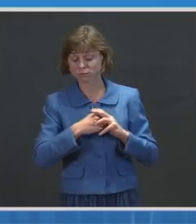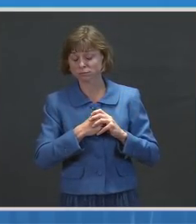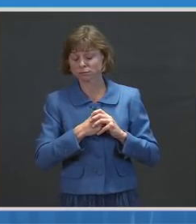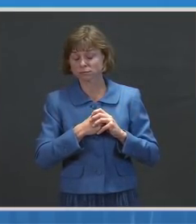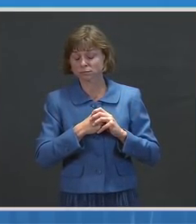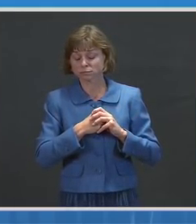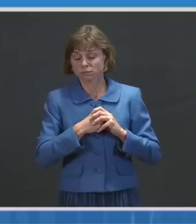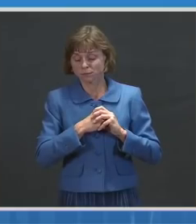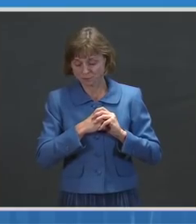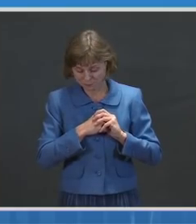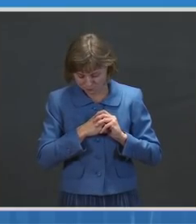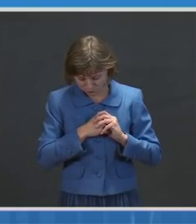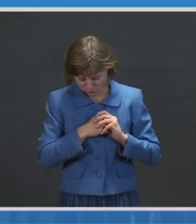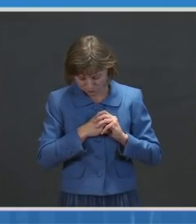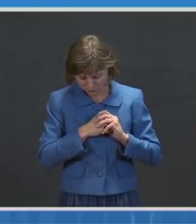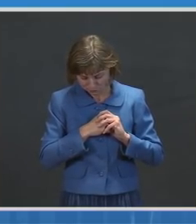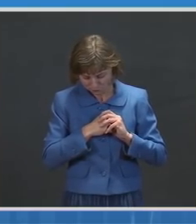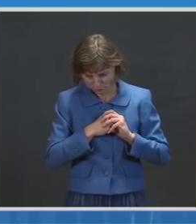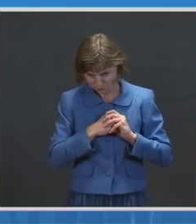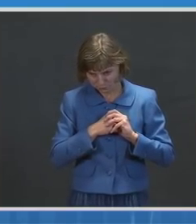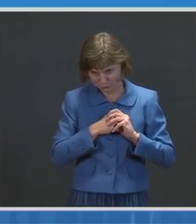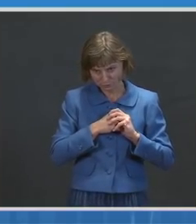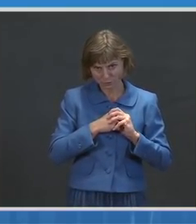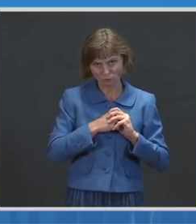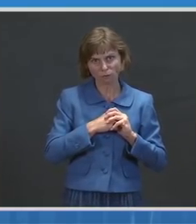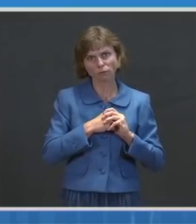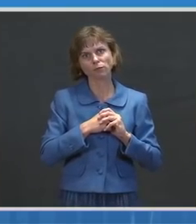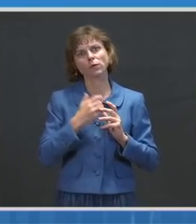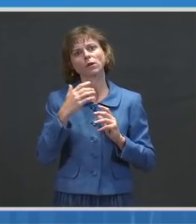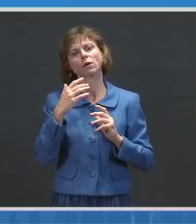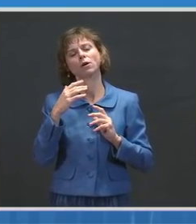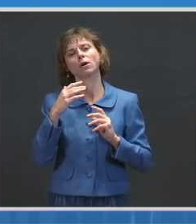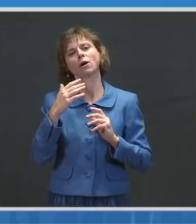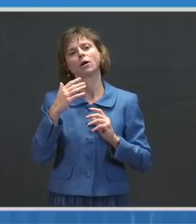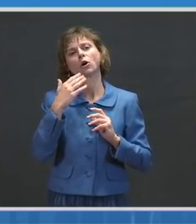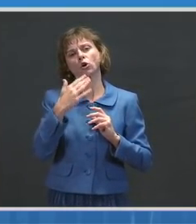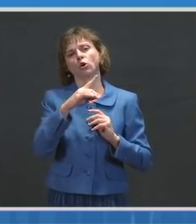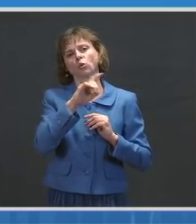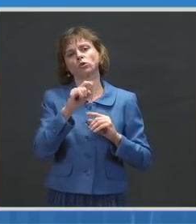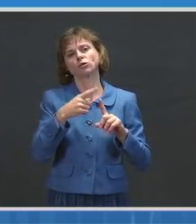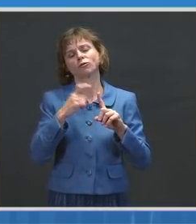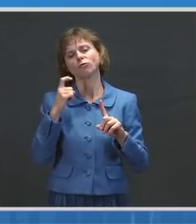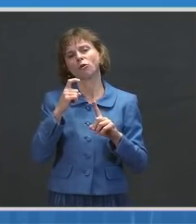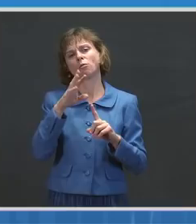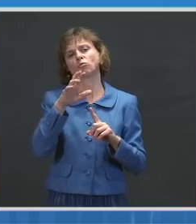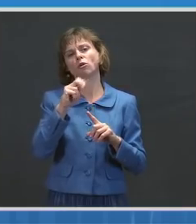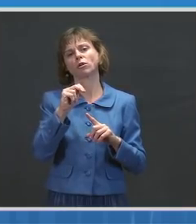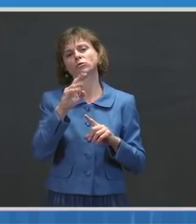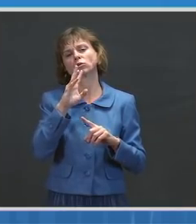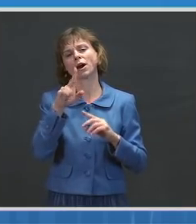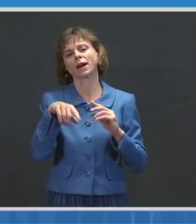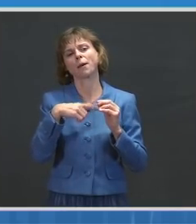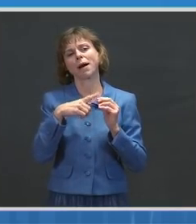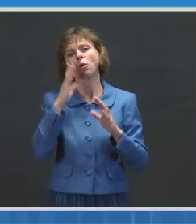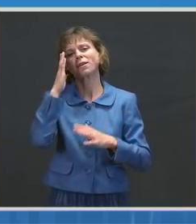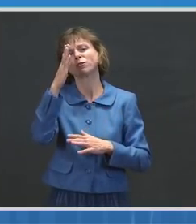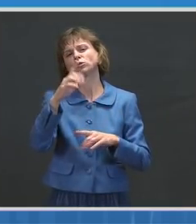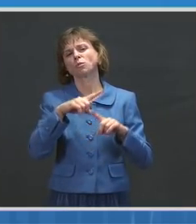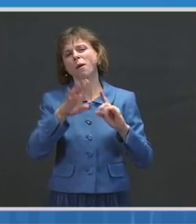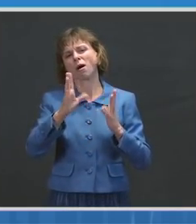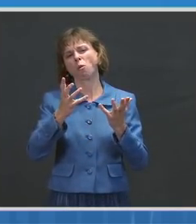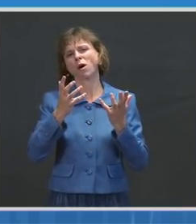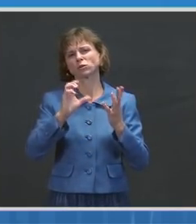Very fair question from Brian speculating about the future. But maybe you can emphasize what we know today about